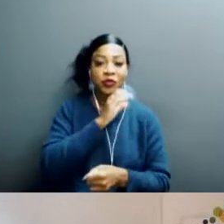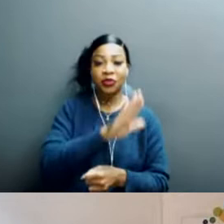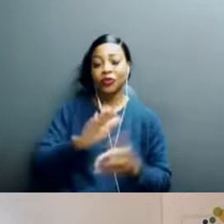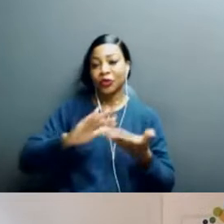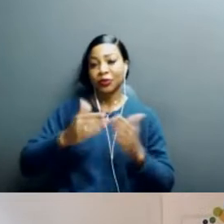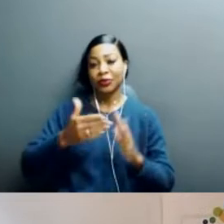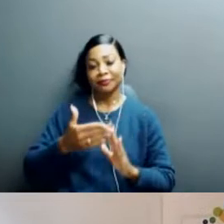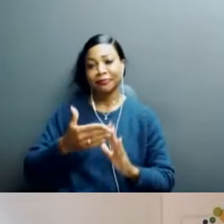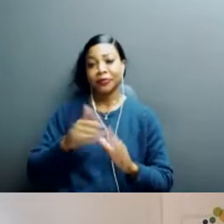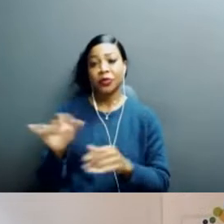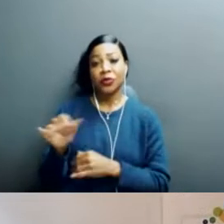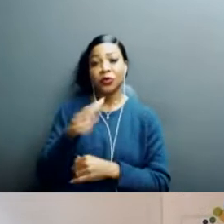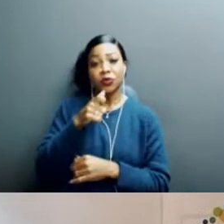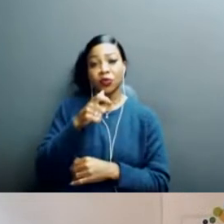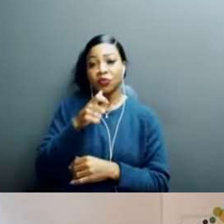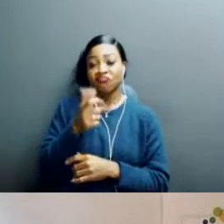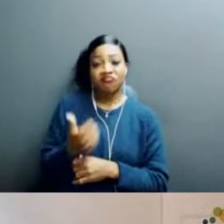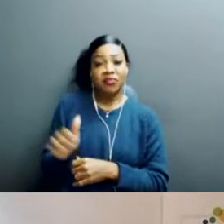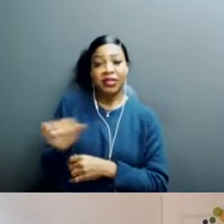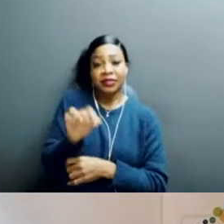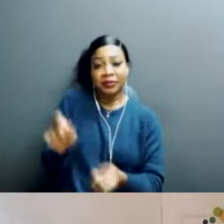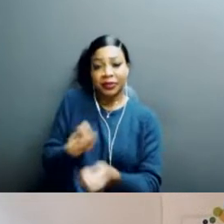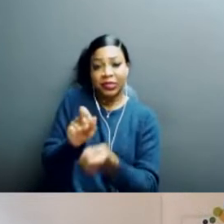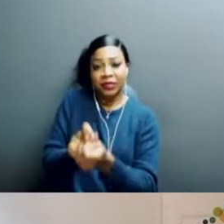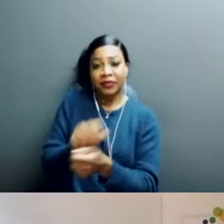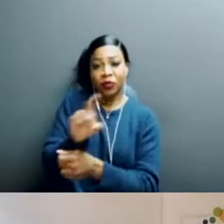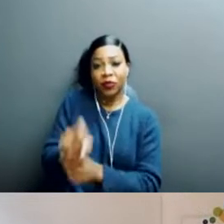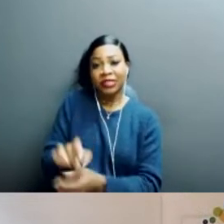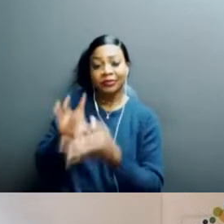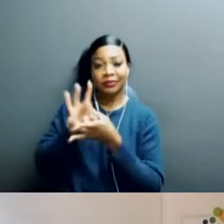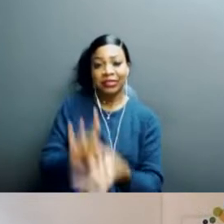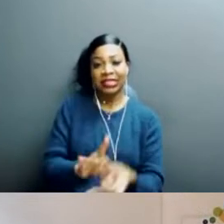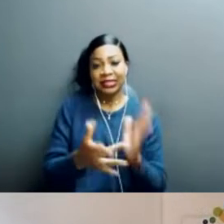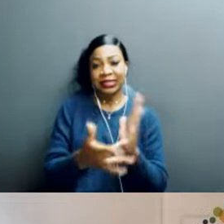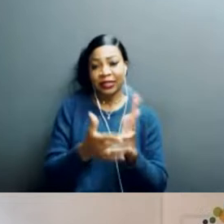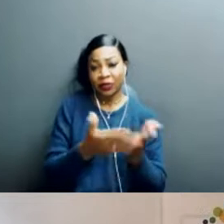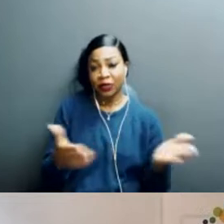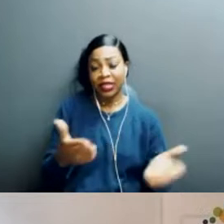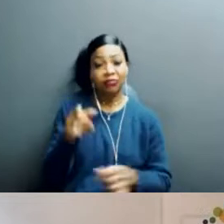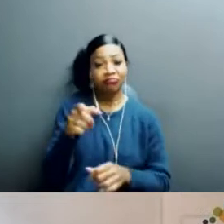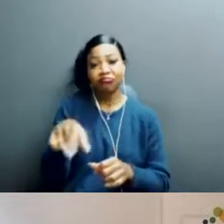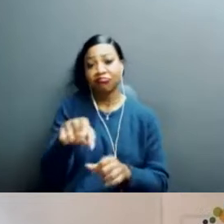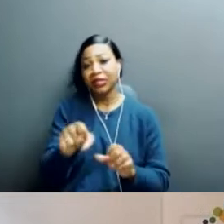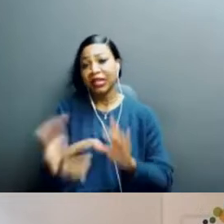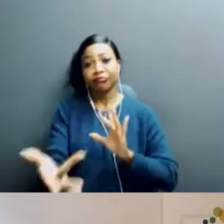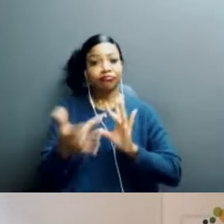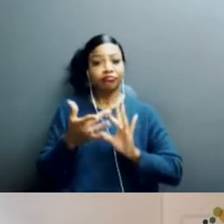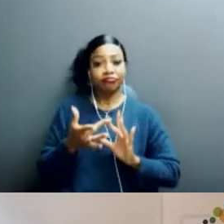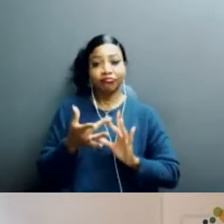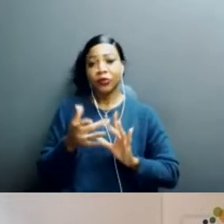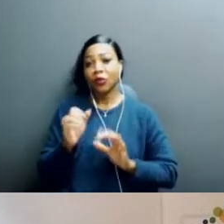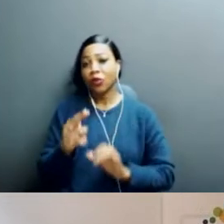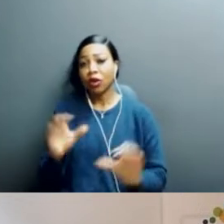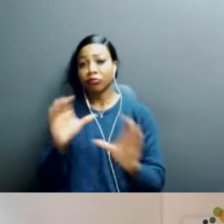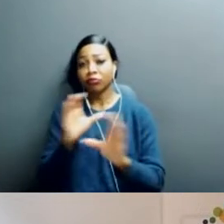And for anyone that has any specific questions, maybe more on the technical side, if you do want to reach out, um, and work with us or look for opportunities,